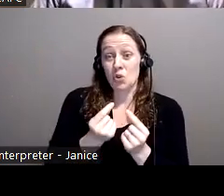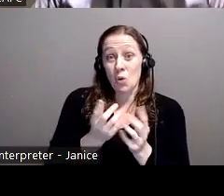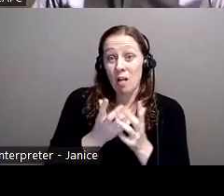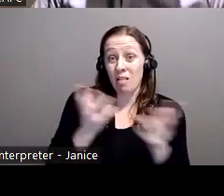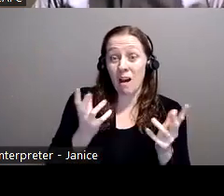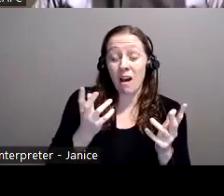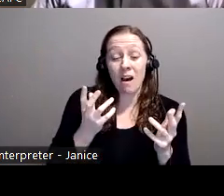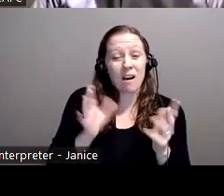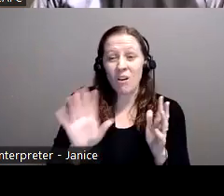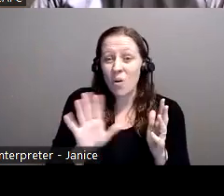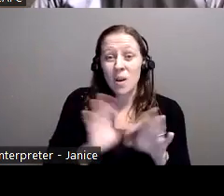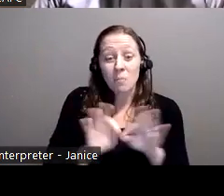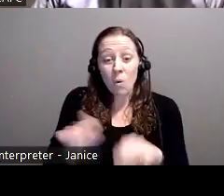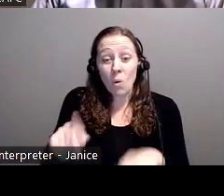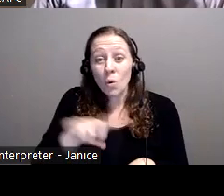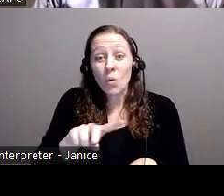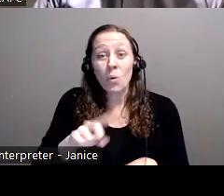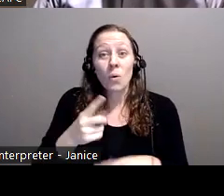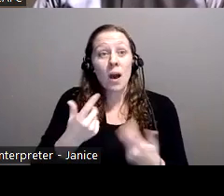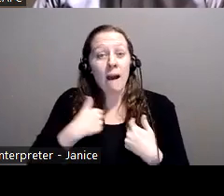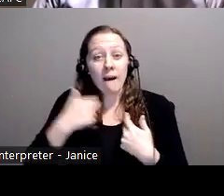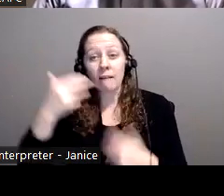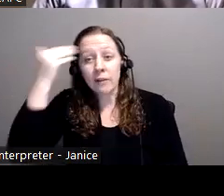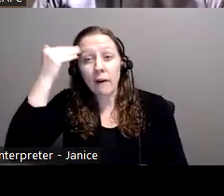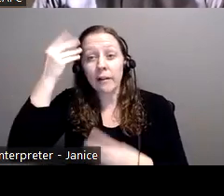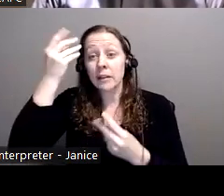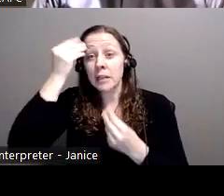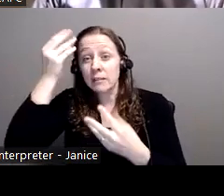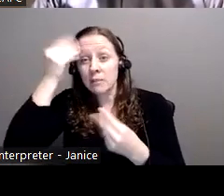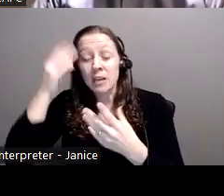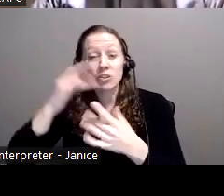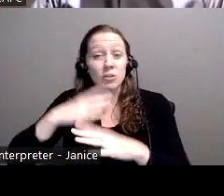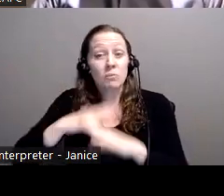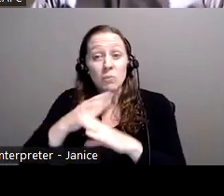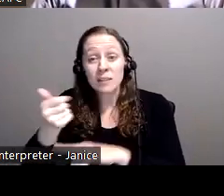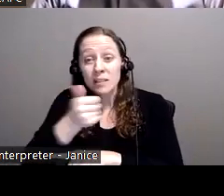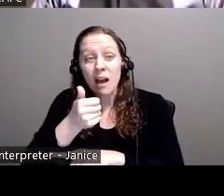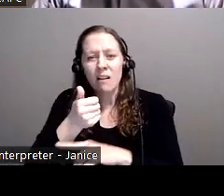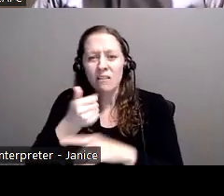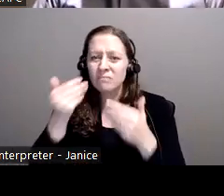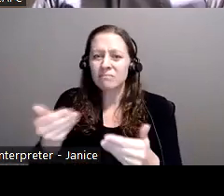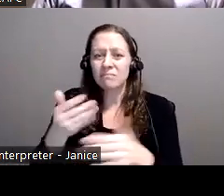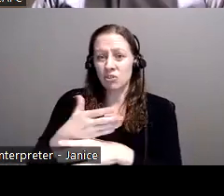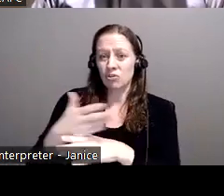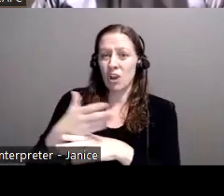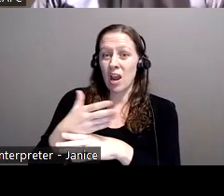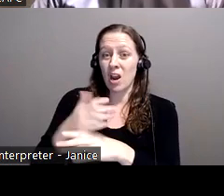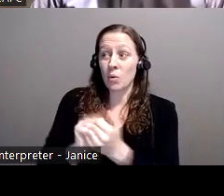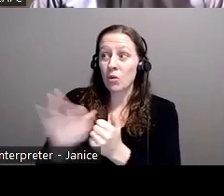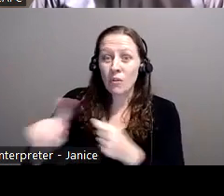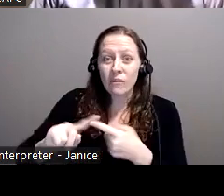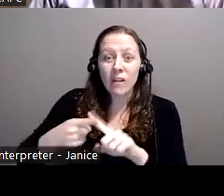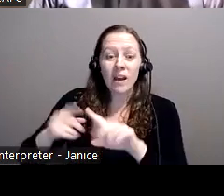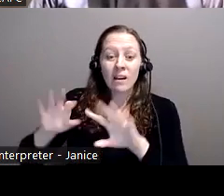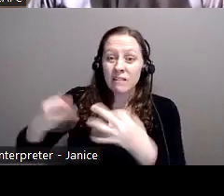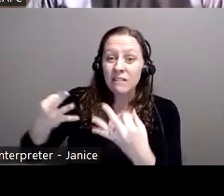information that they have or any knowledge that they have on fraud prevention and, you know, how to protect yourself and share that information with loved ones or